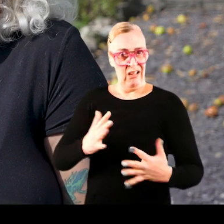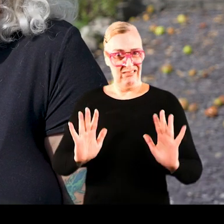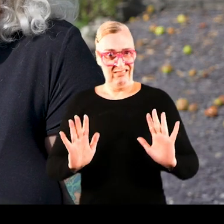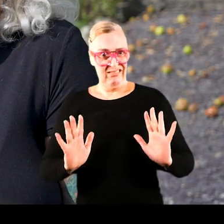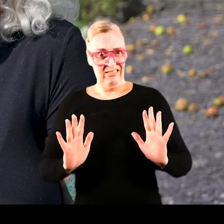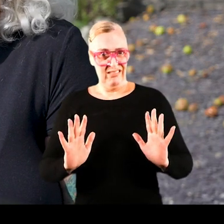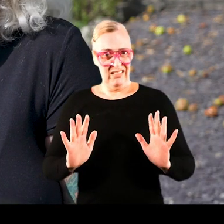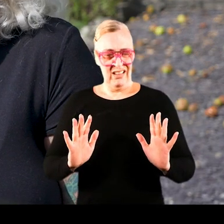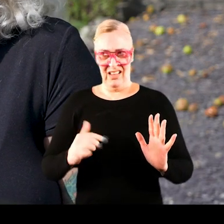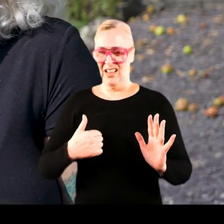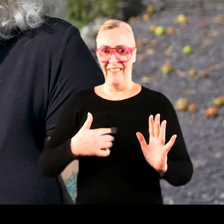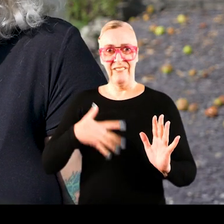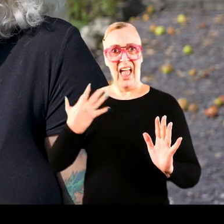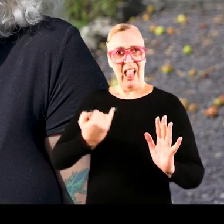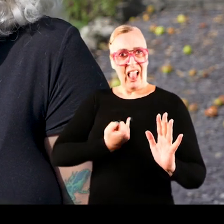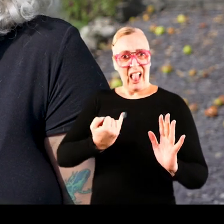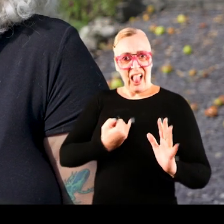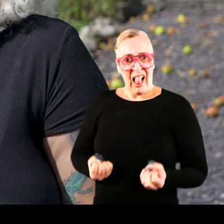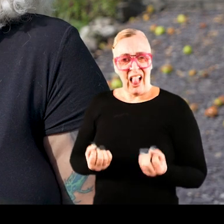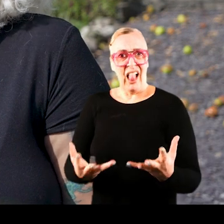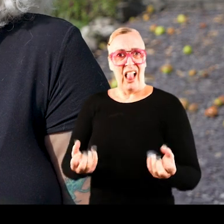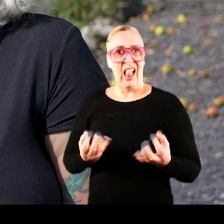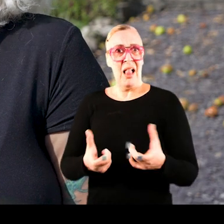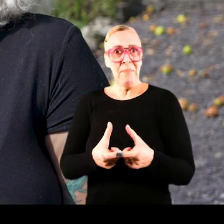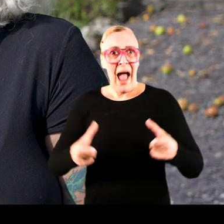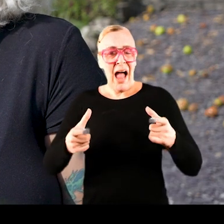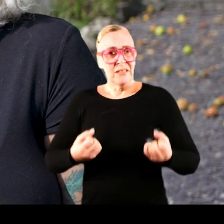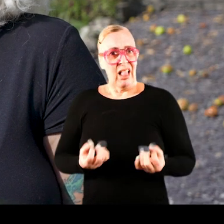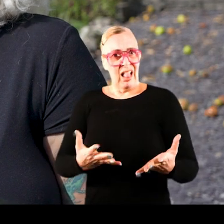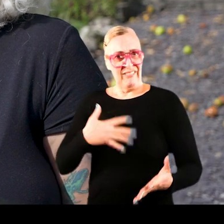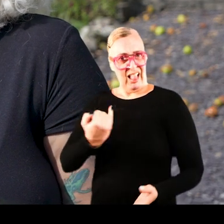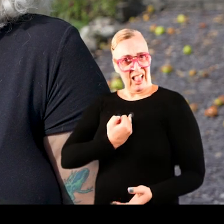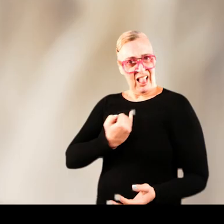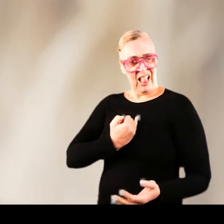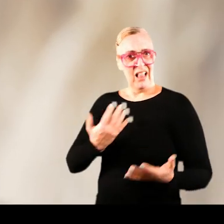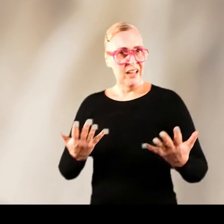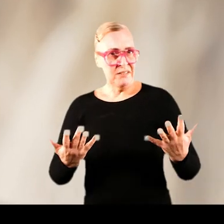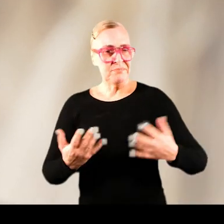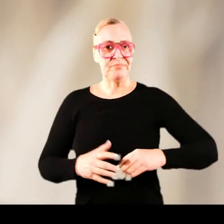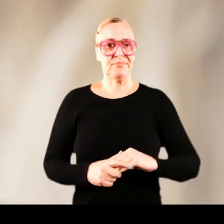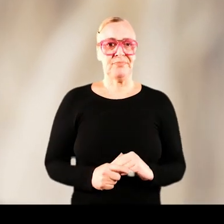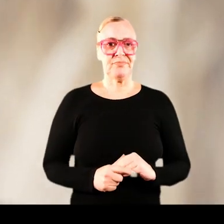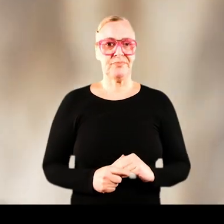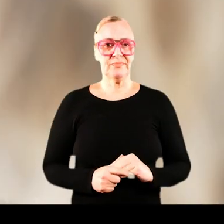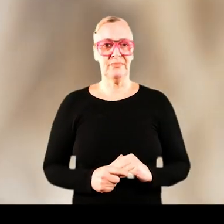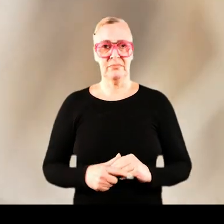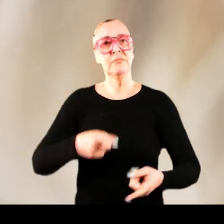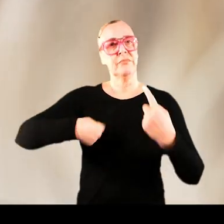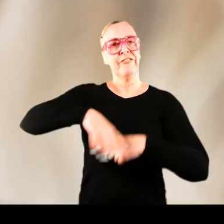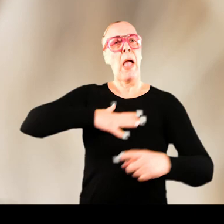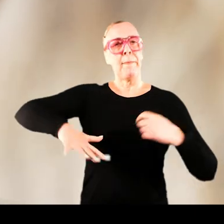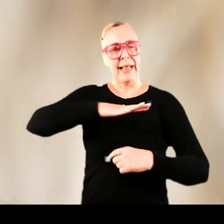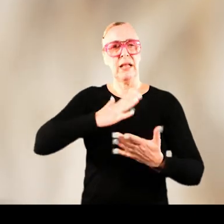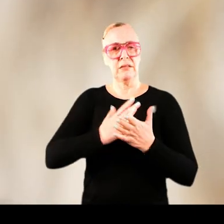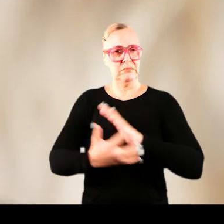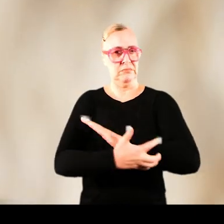guilty for spending so much money on the sanitary where we were the poor family on